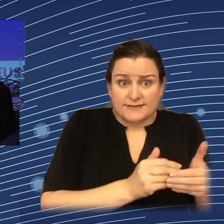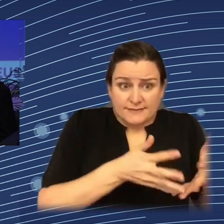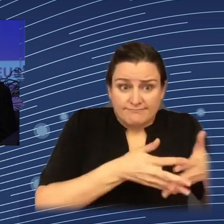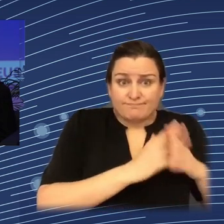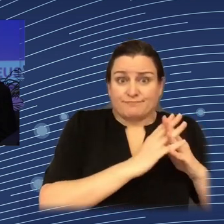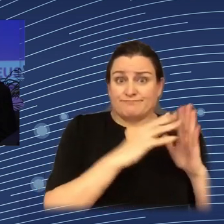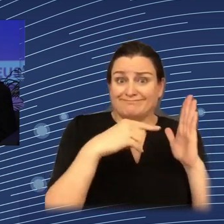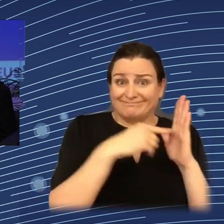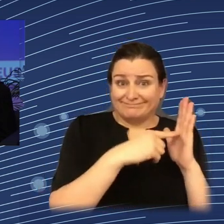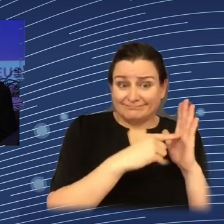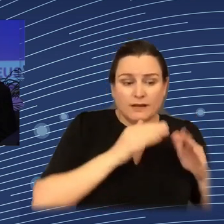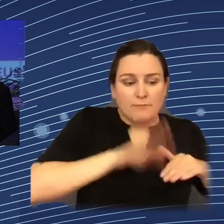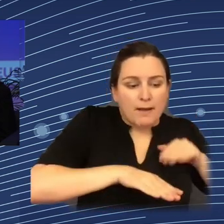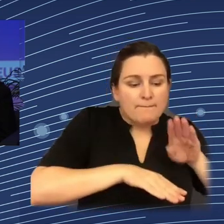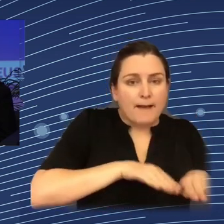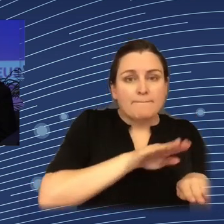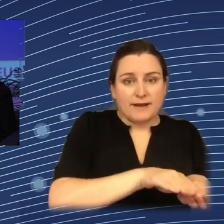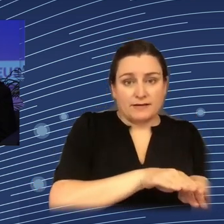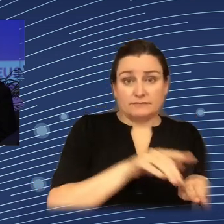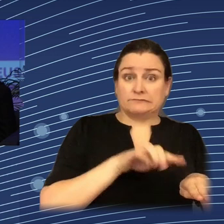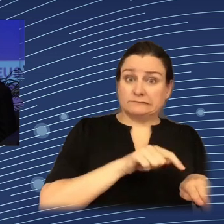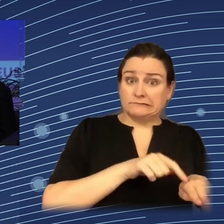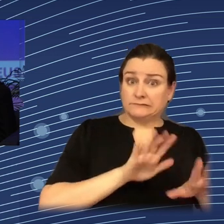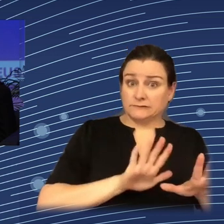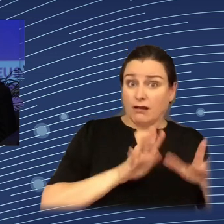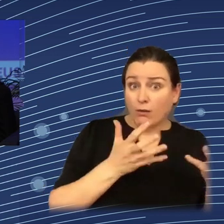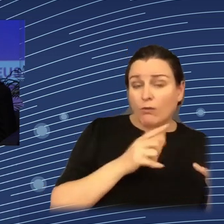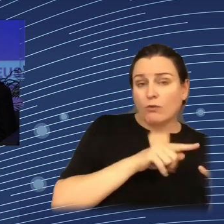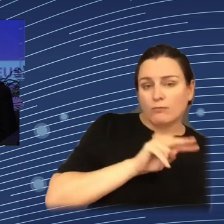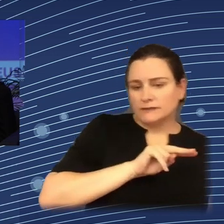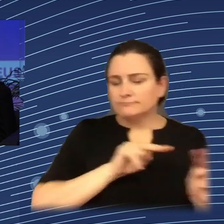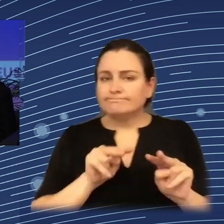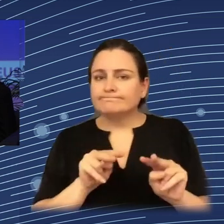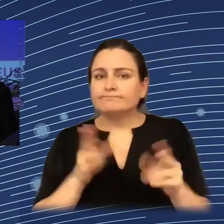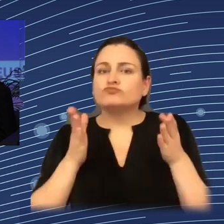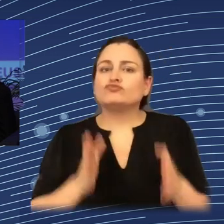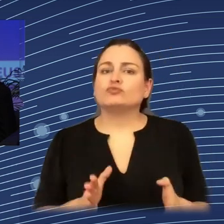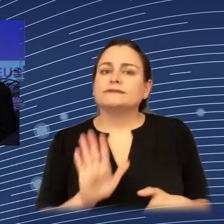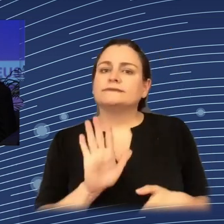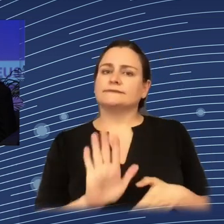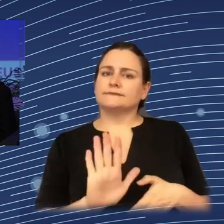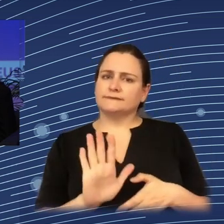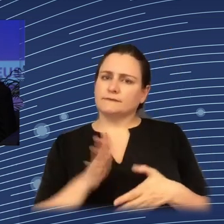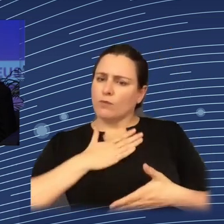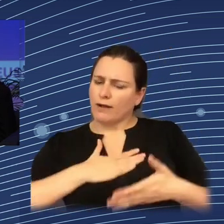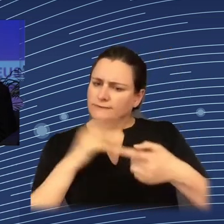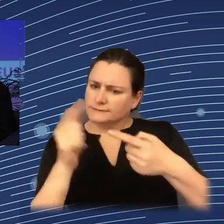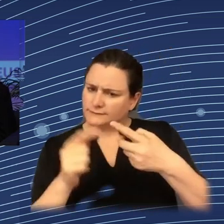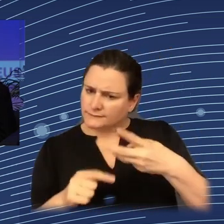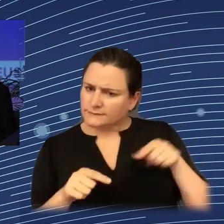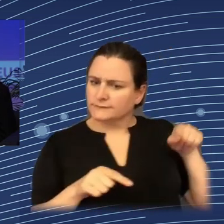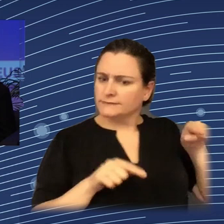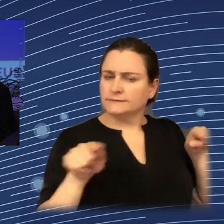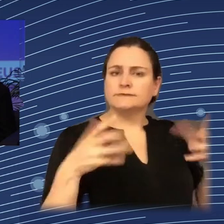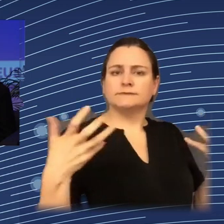putting people's values first, but also on experimentation in real contexts. So, the picture